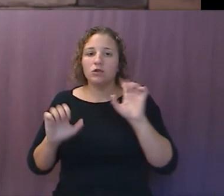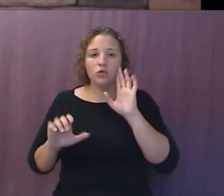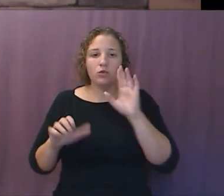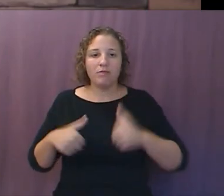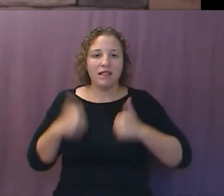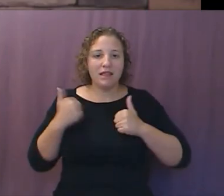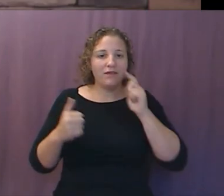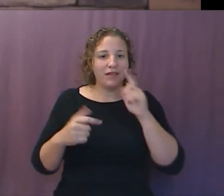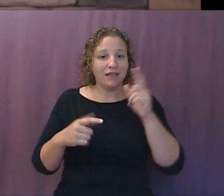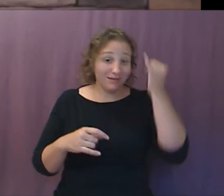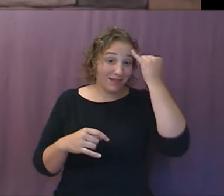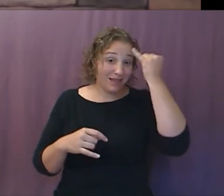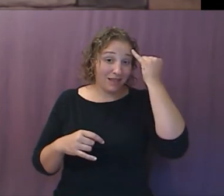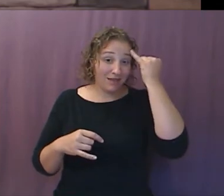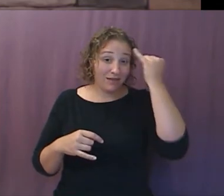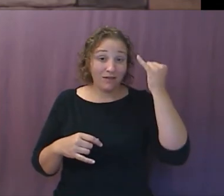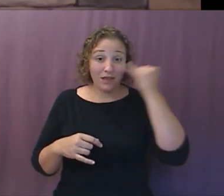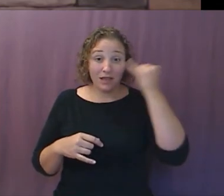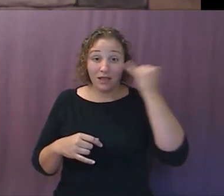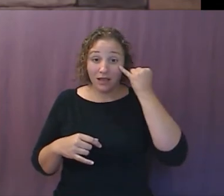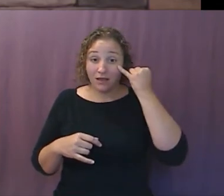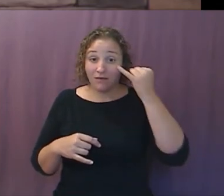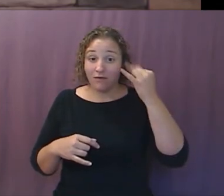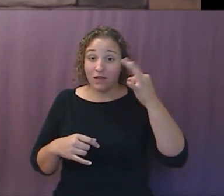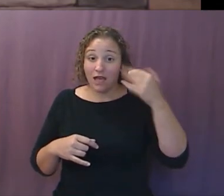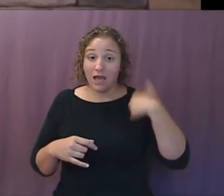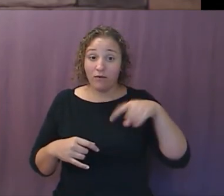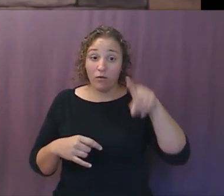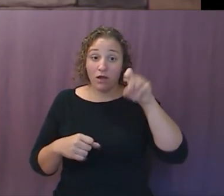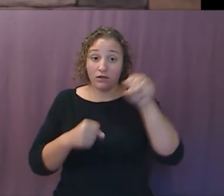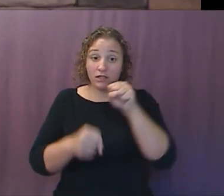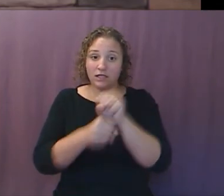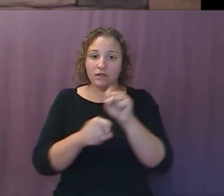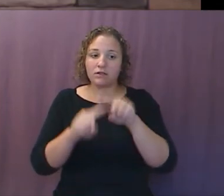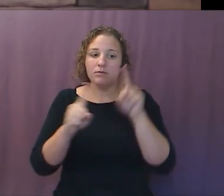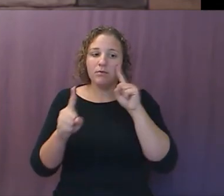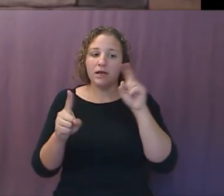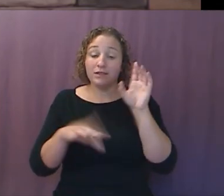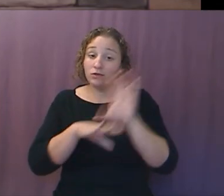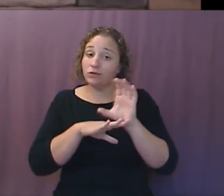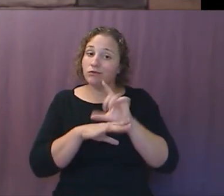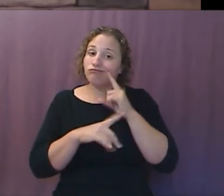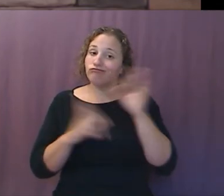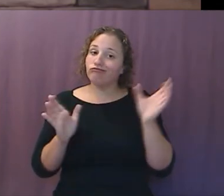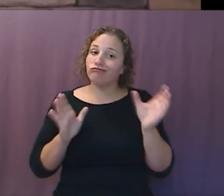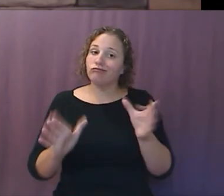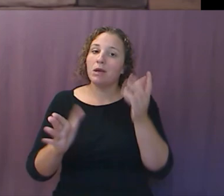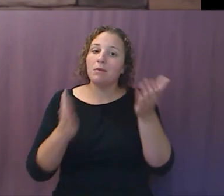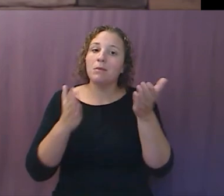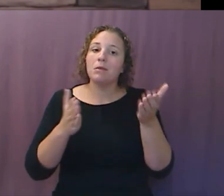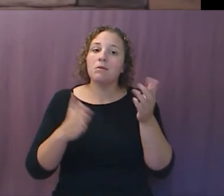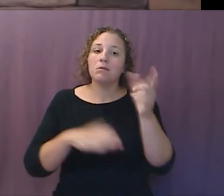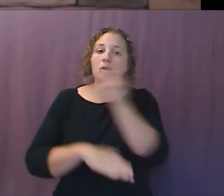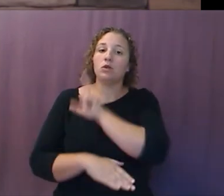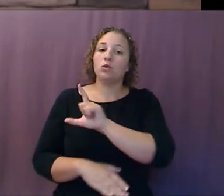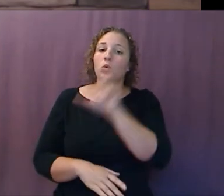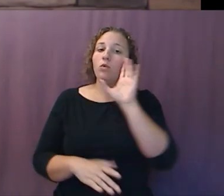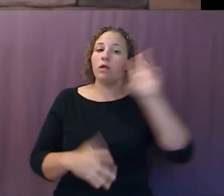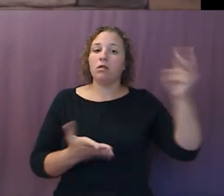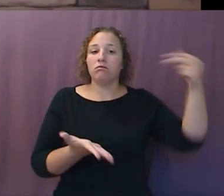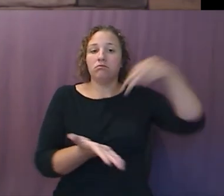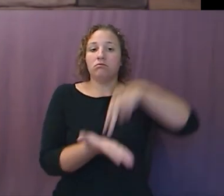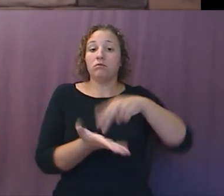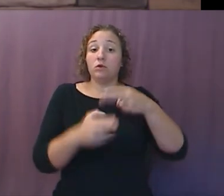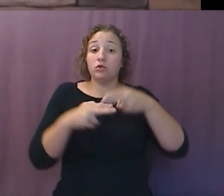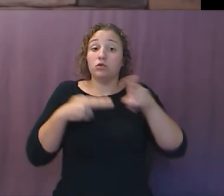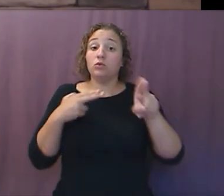years, but church, may I humbly encourage you, you might find the Lord coming sooner than any of us thought, which means you want to make sure you're walking